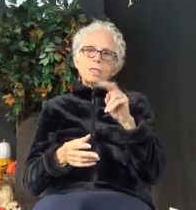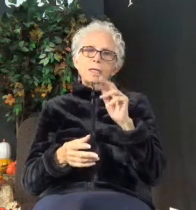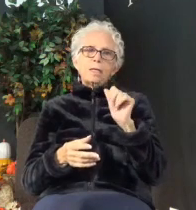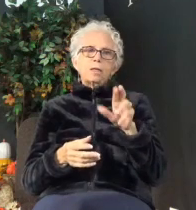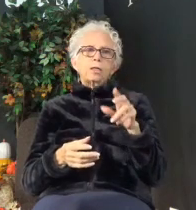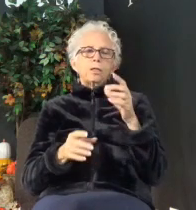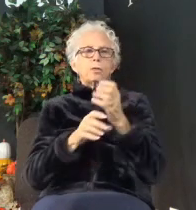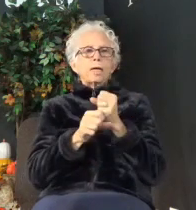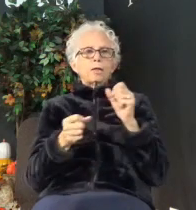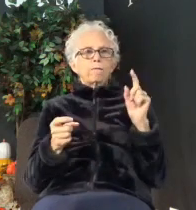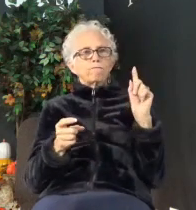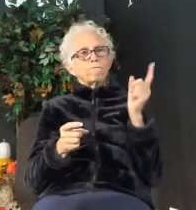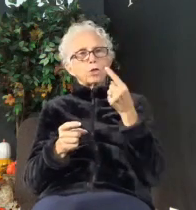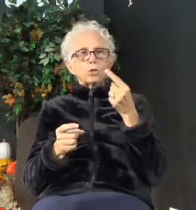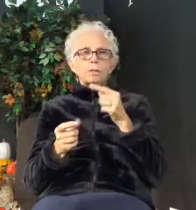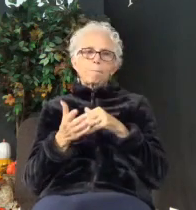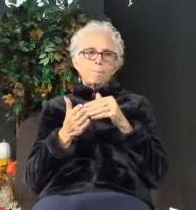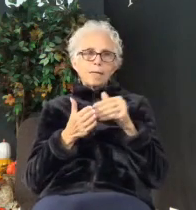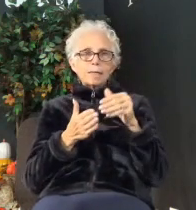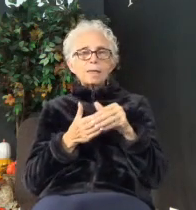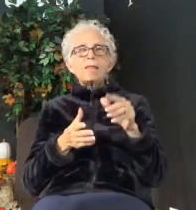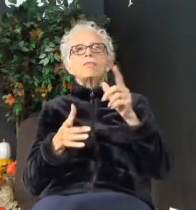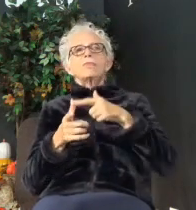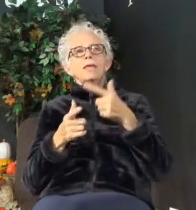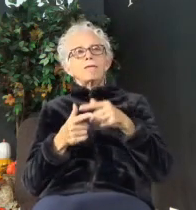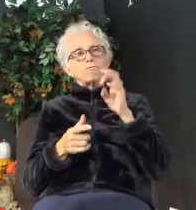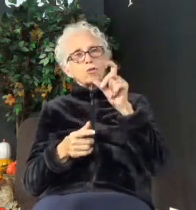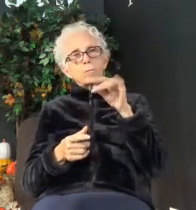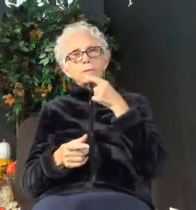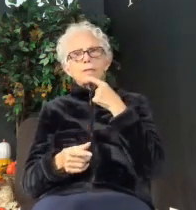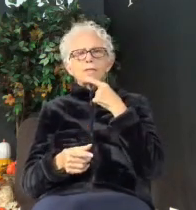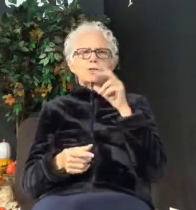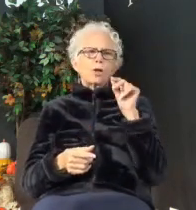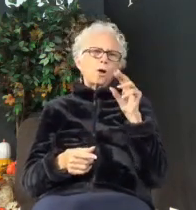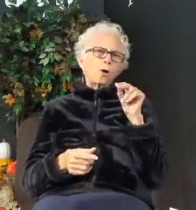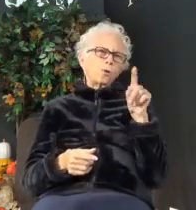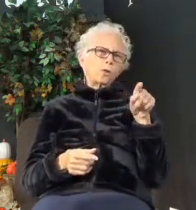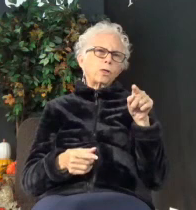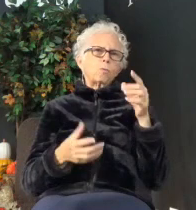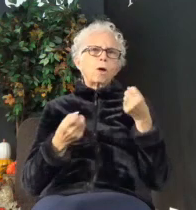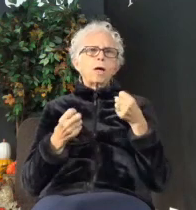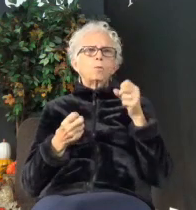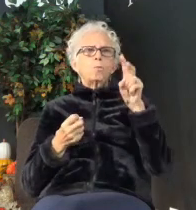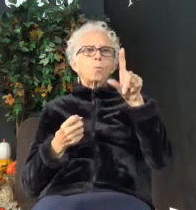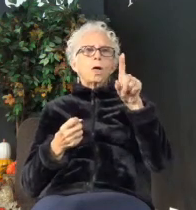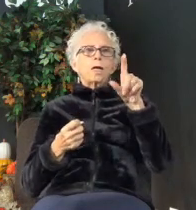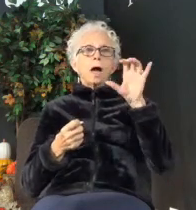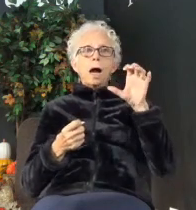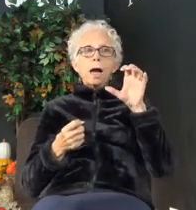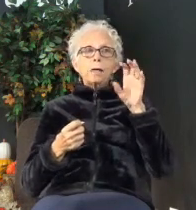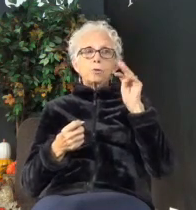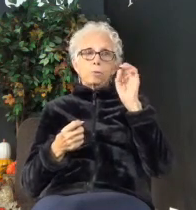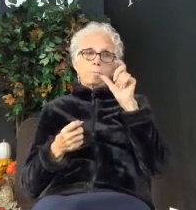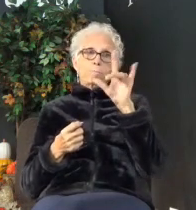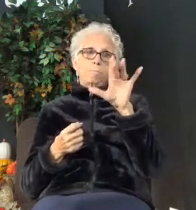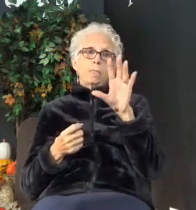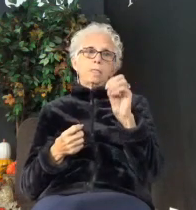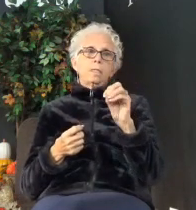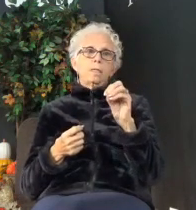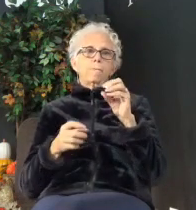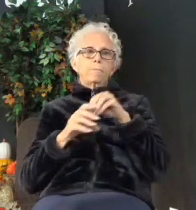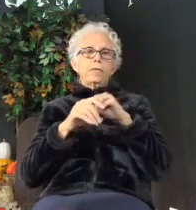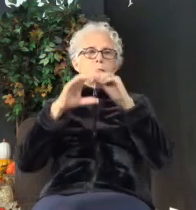million, then Forbes says, no, those people are wanting $100 million in the bank